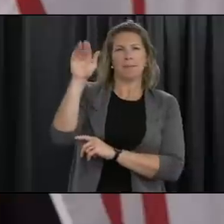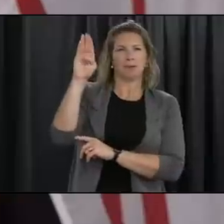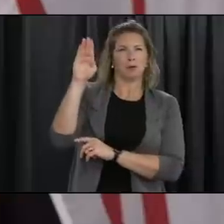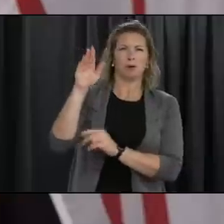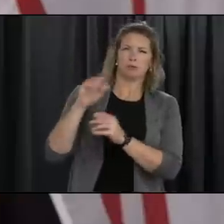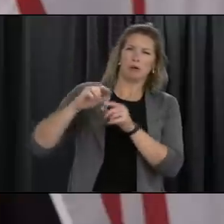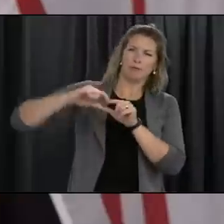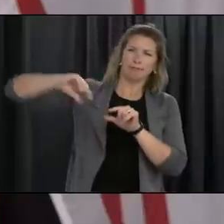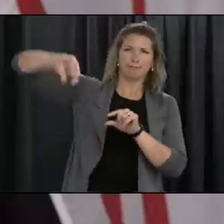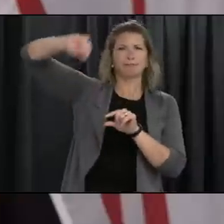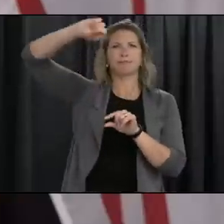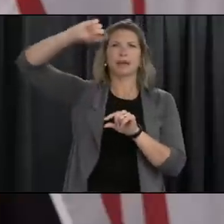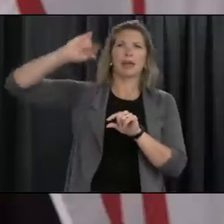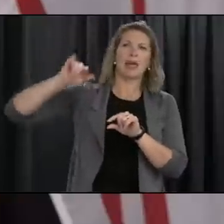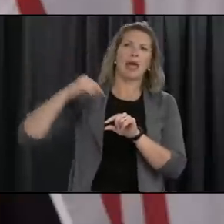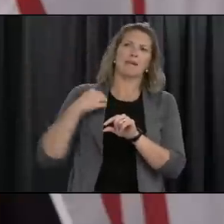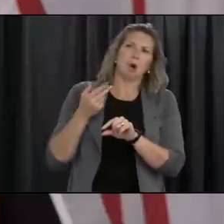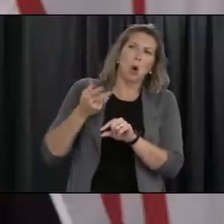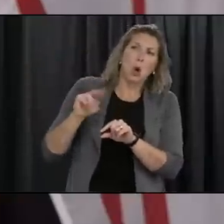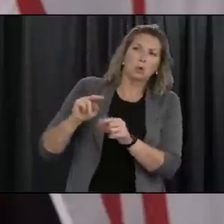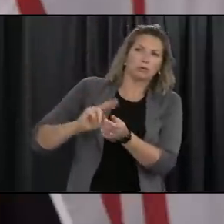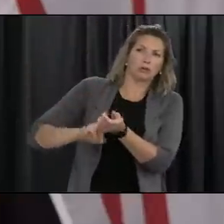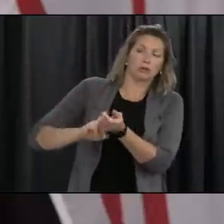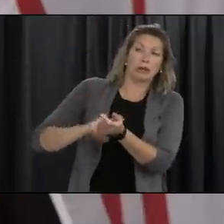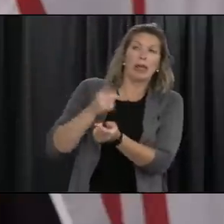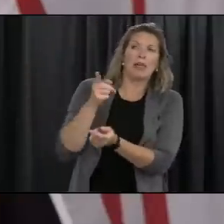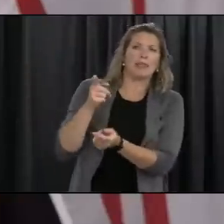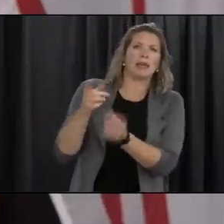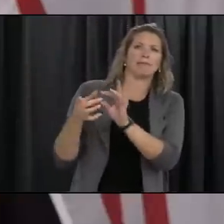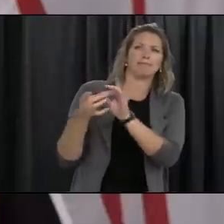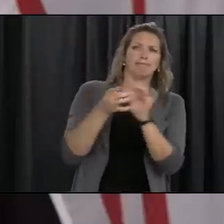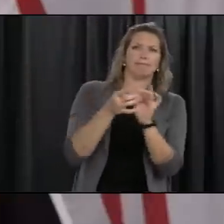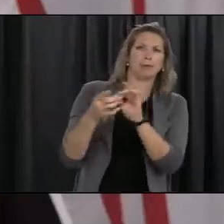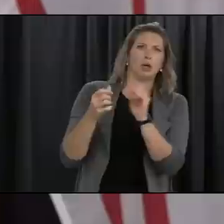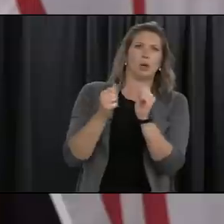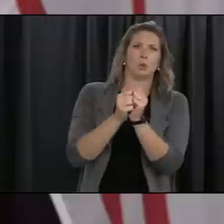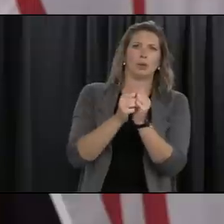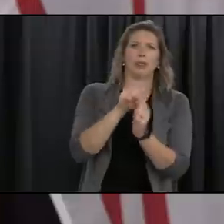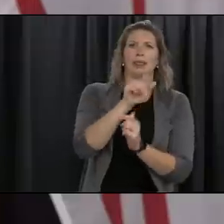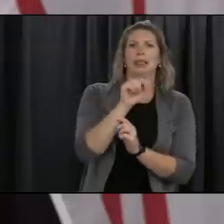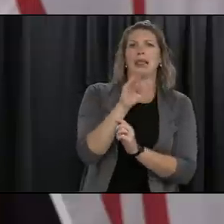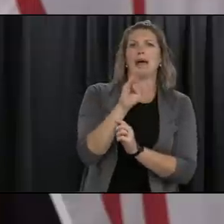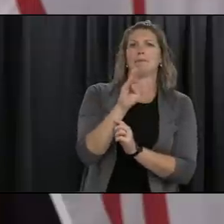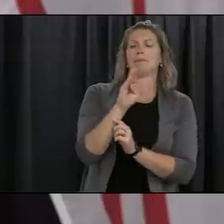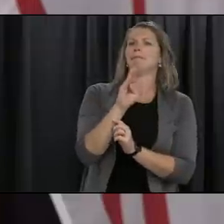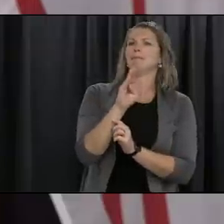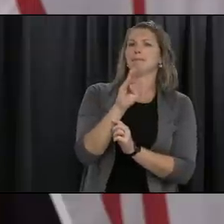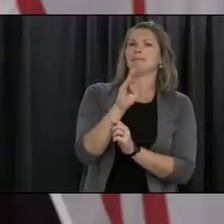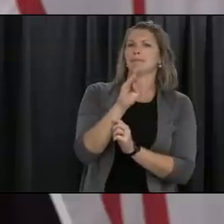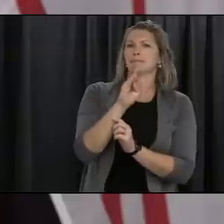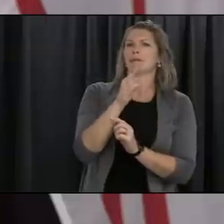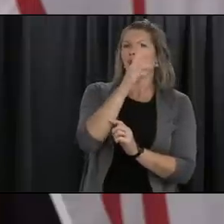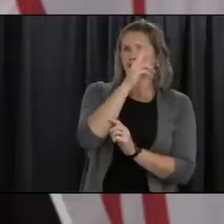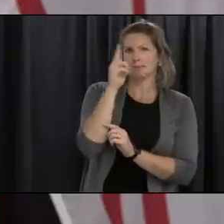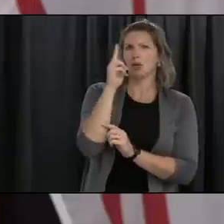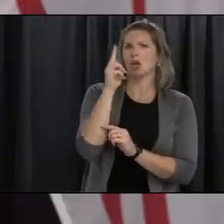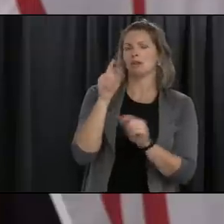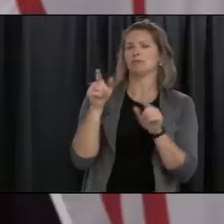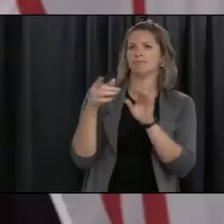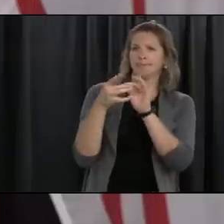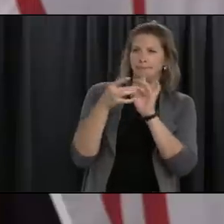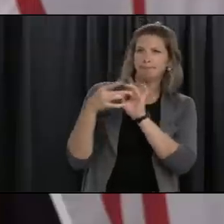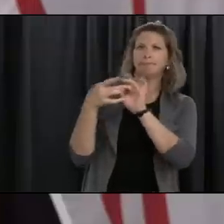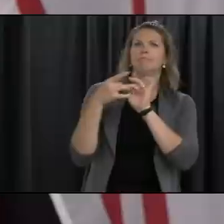with labrador grenfall staff and that's a very well tested well-tried collaborative arrangement in terms of